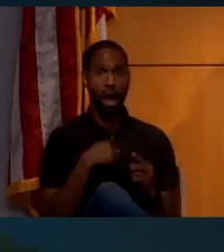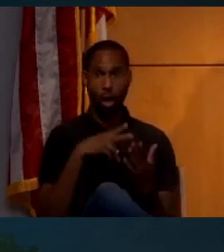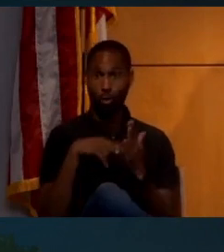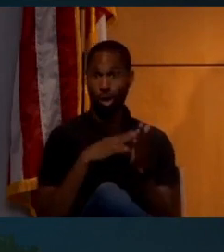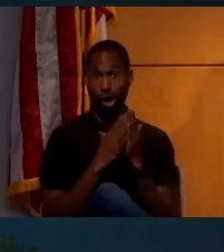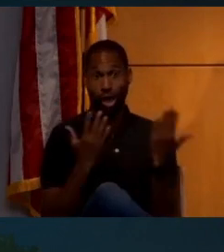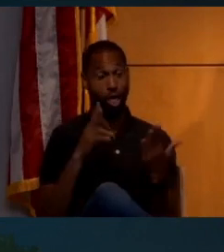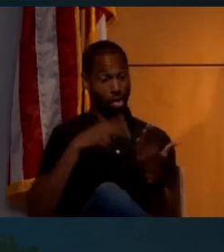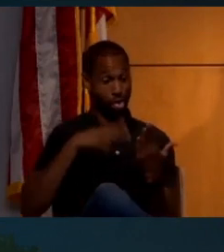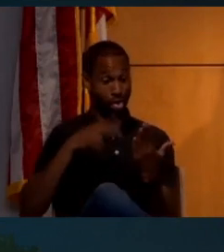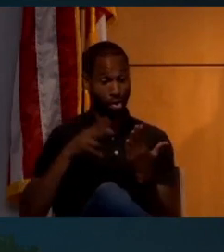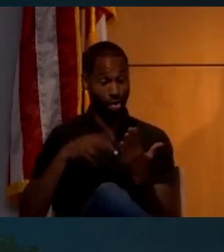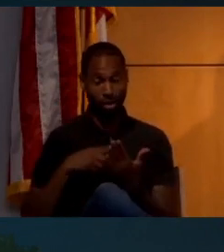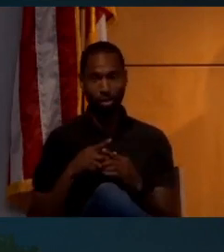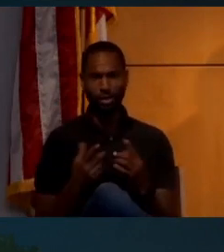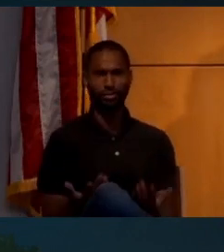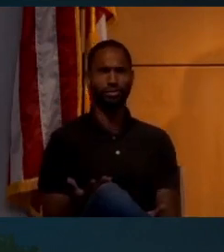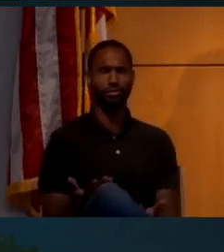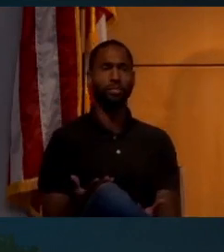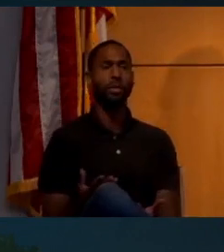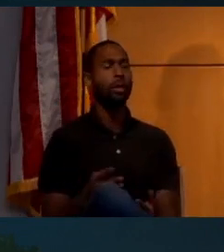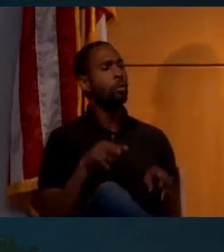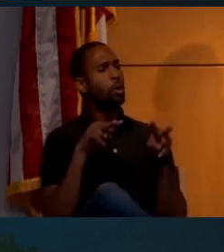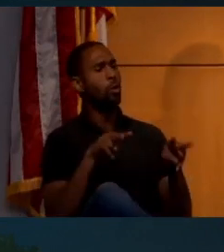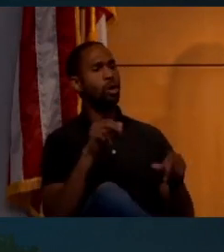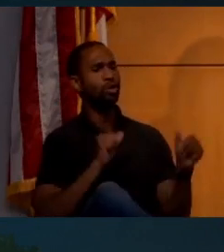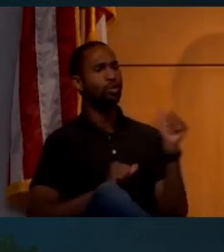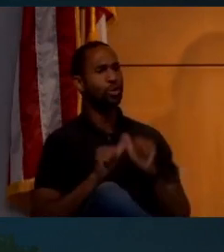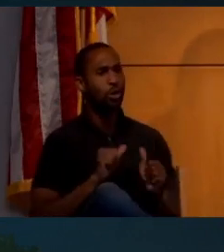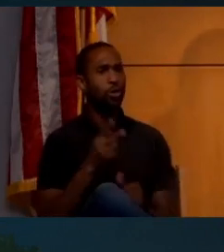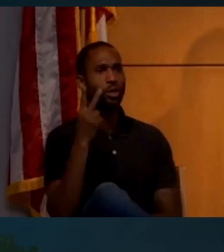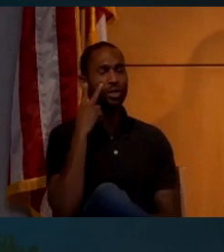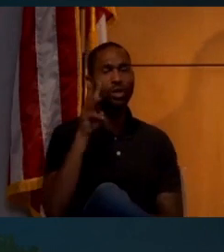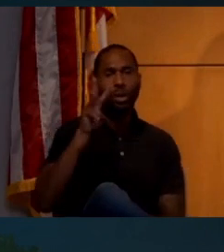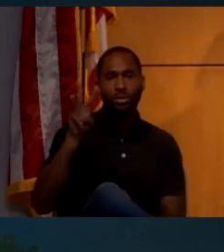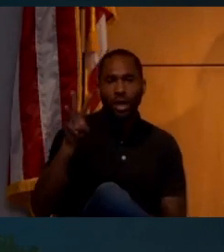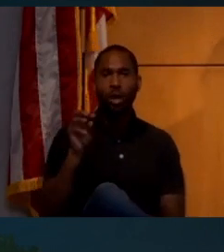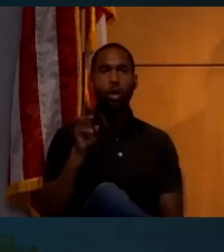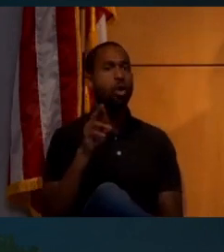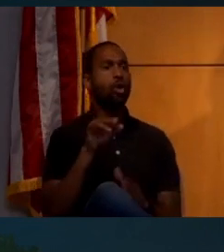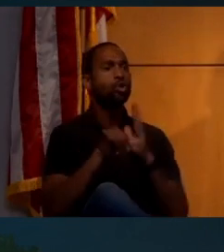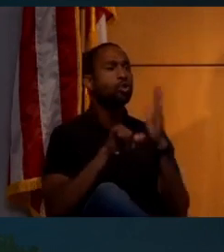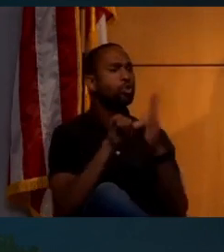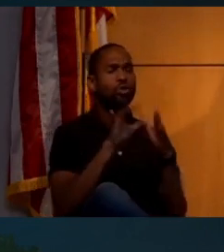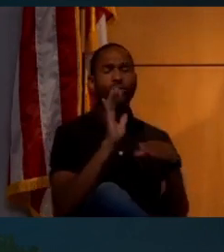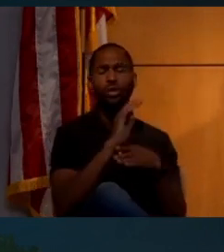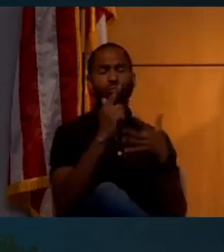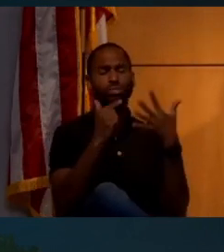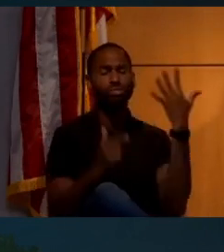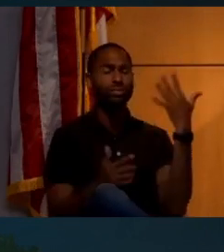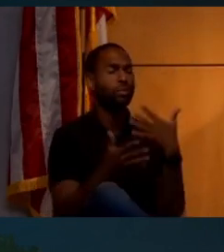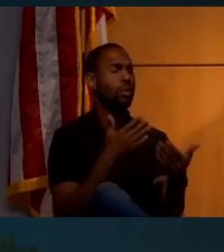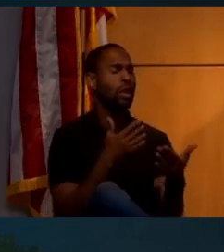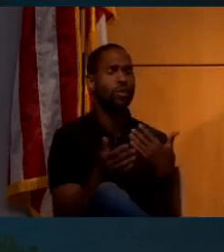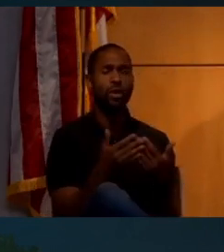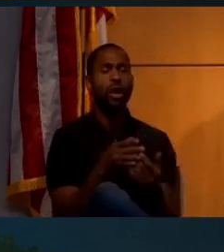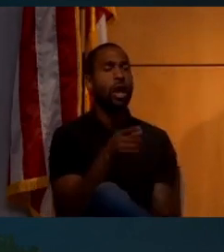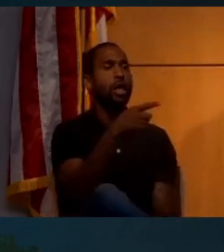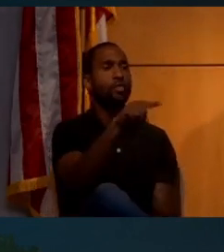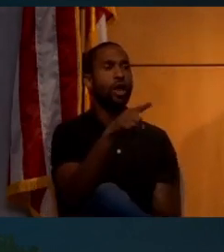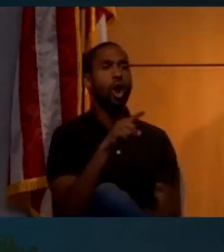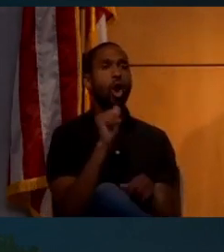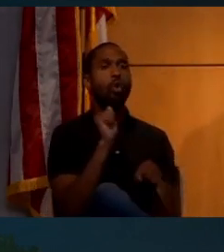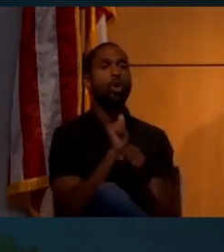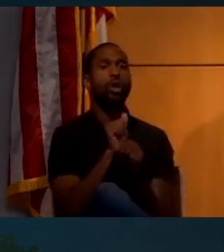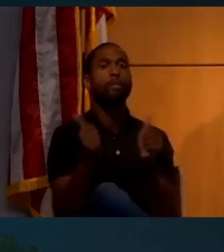read a lot. But when you watch shows like this, when you see websites like this or YouTube videos or whatever, you know, they are